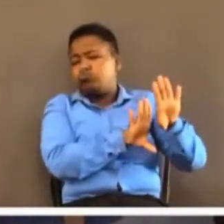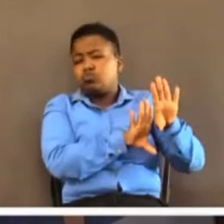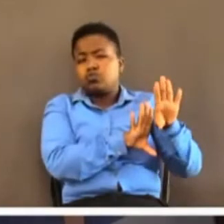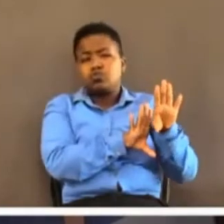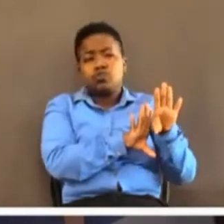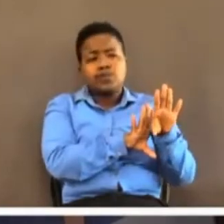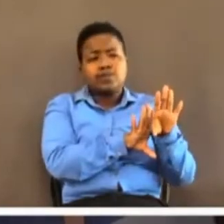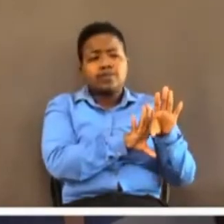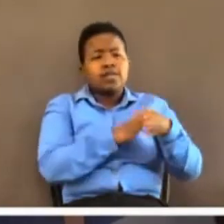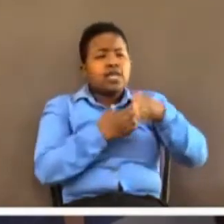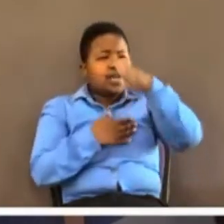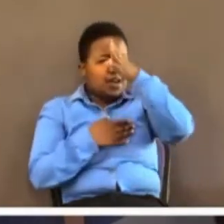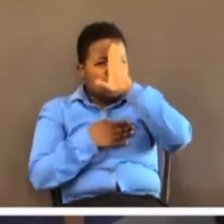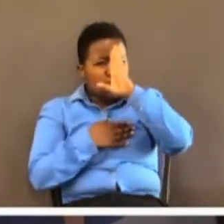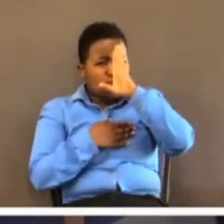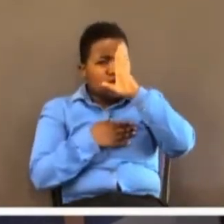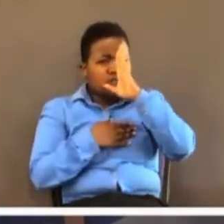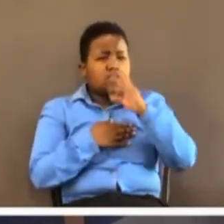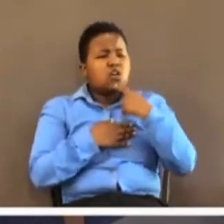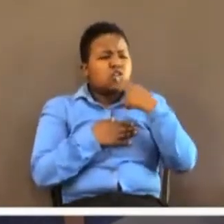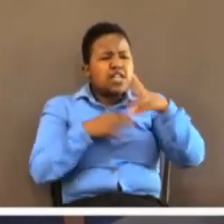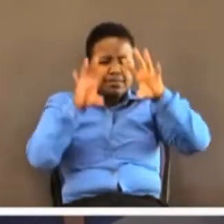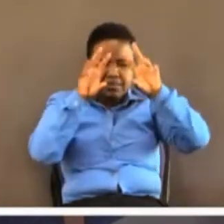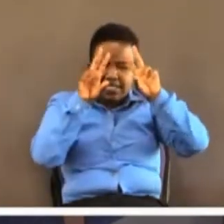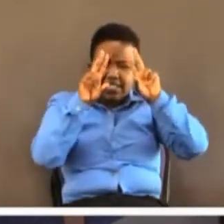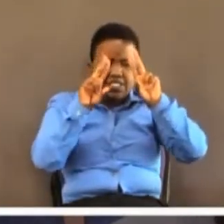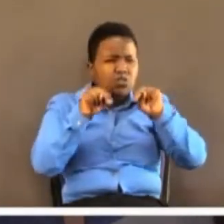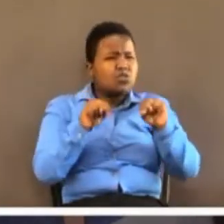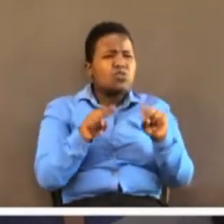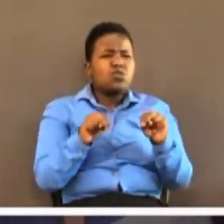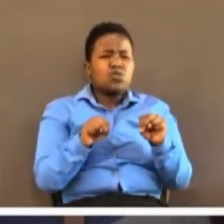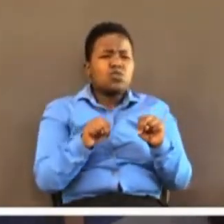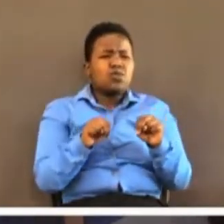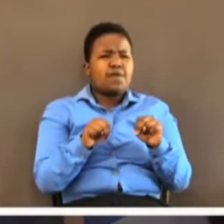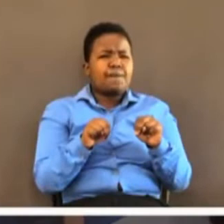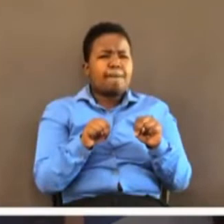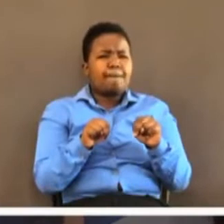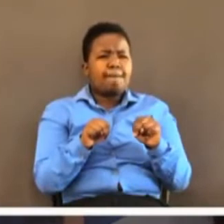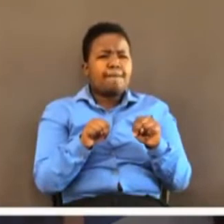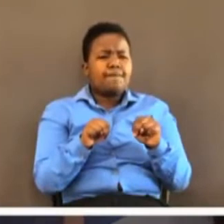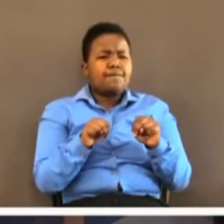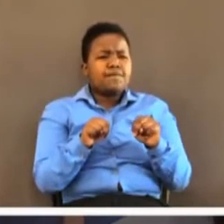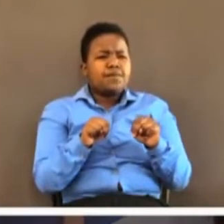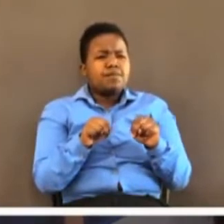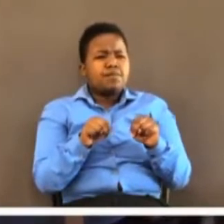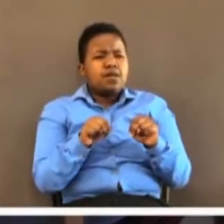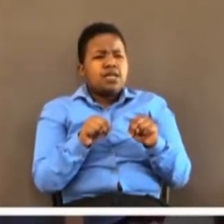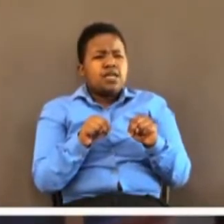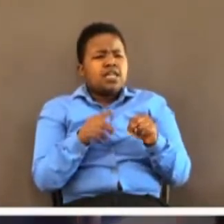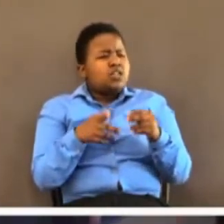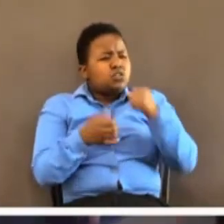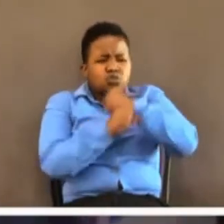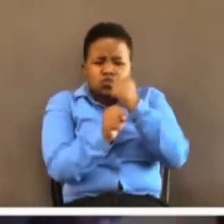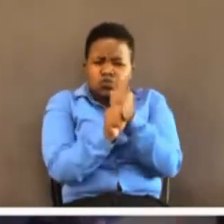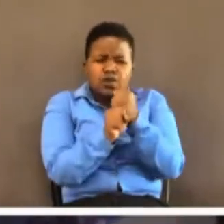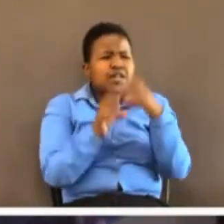God was not condemning them for their past. God was not condemning them for their rebellion. They could have done nothing